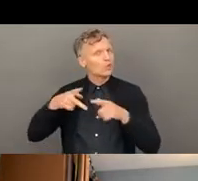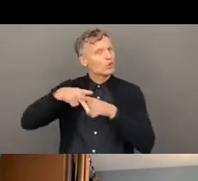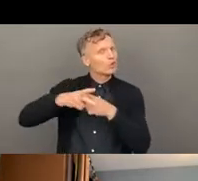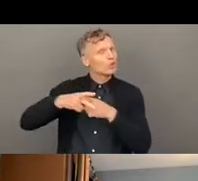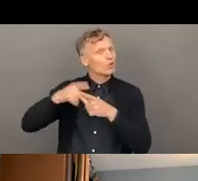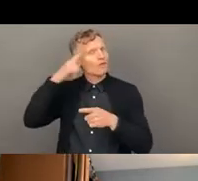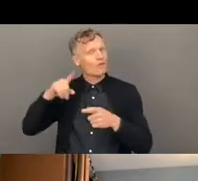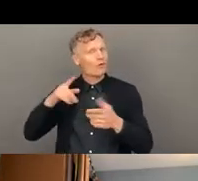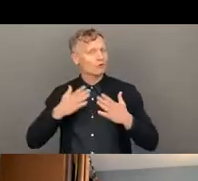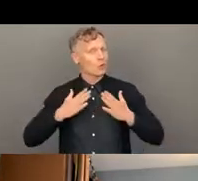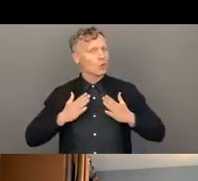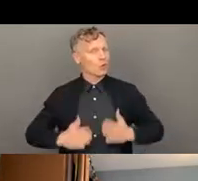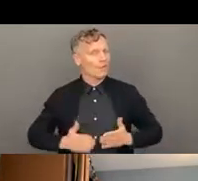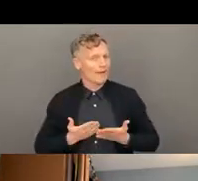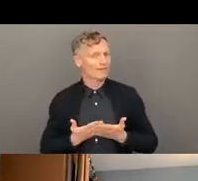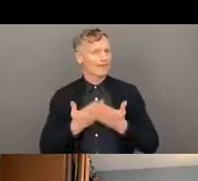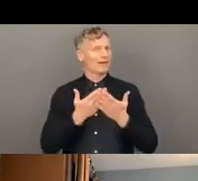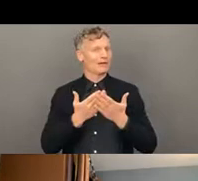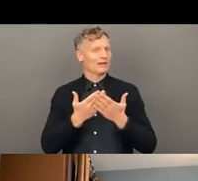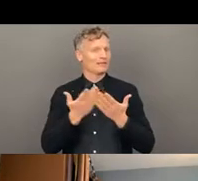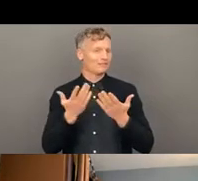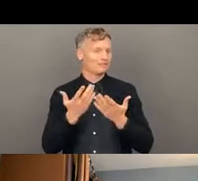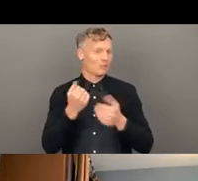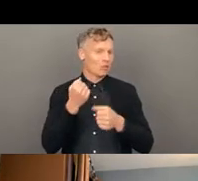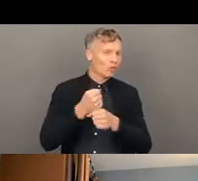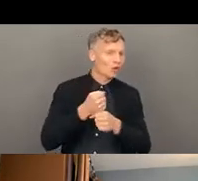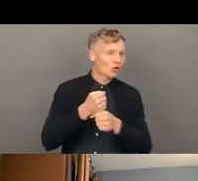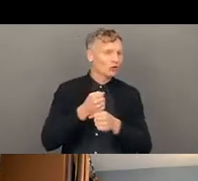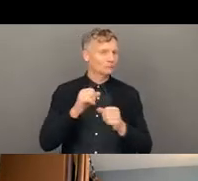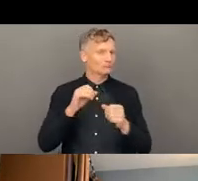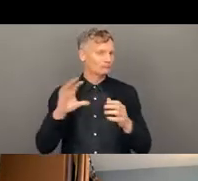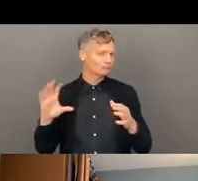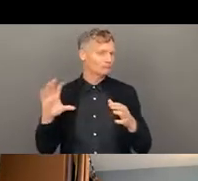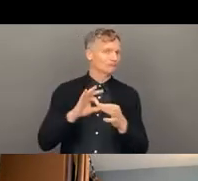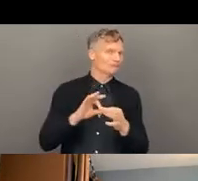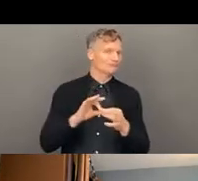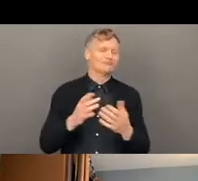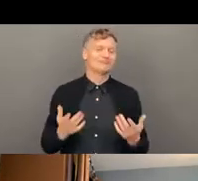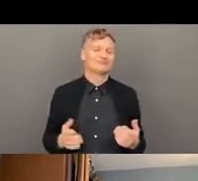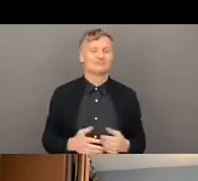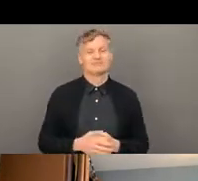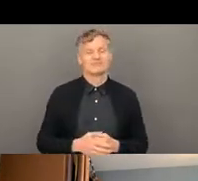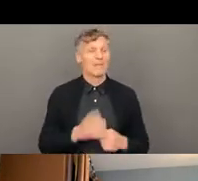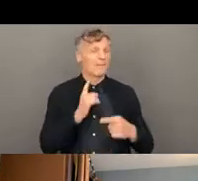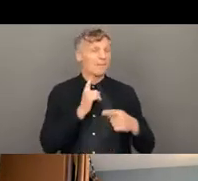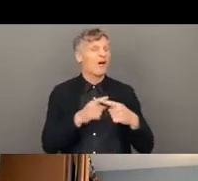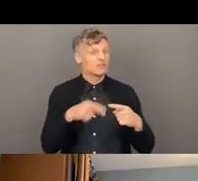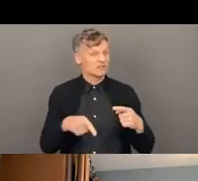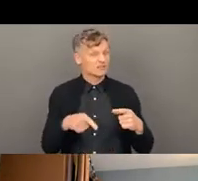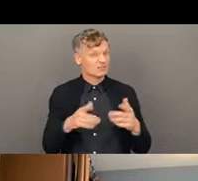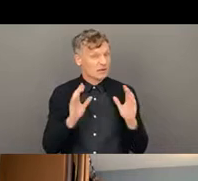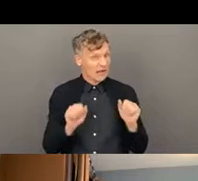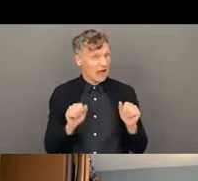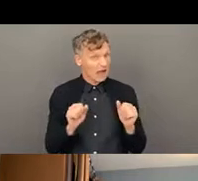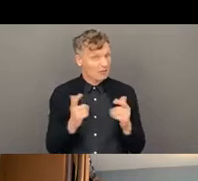it's accessible to small organizations, not just the larger organizations with bigger budgets. So everybody